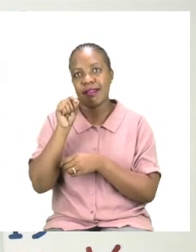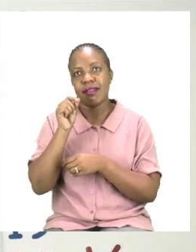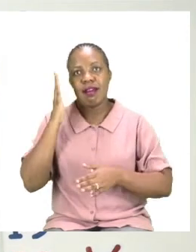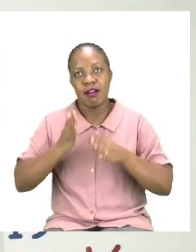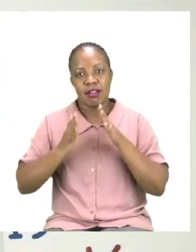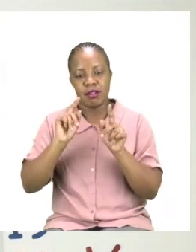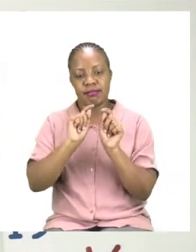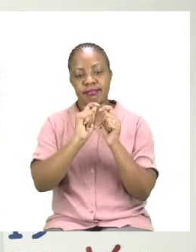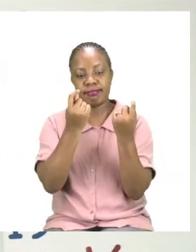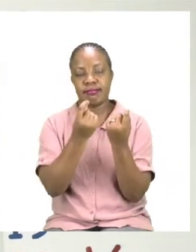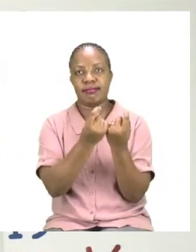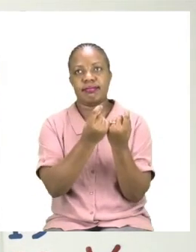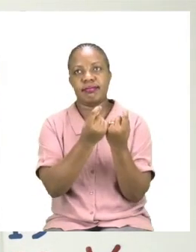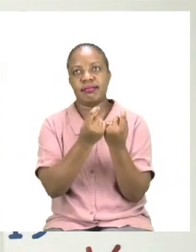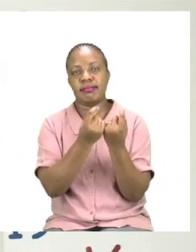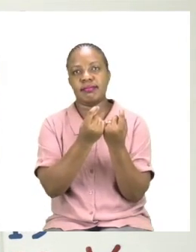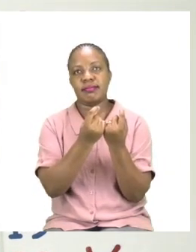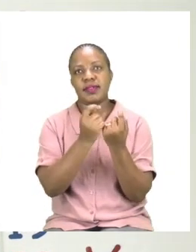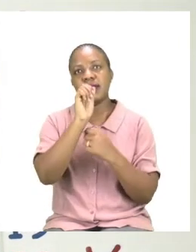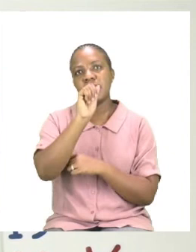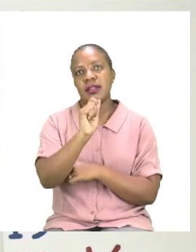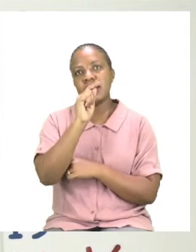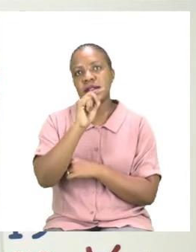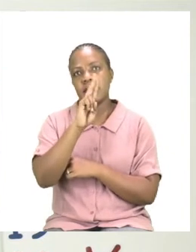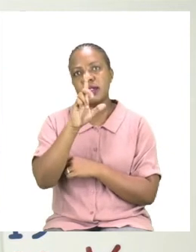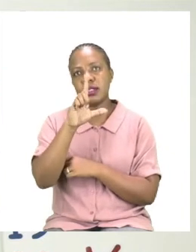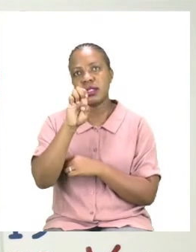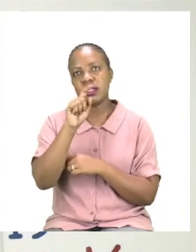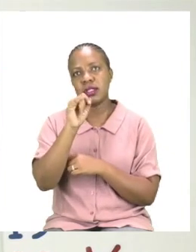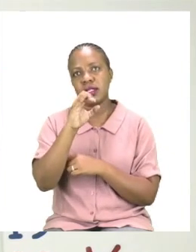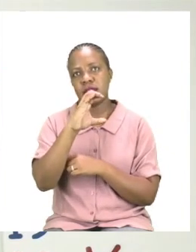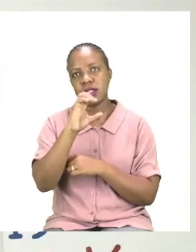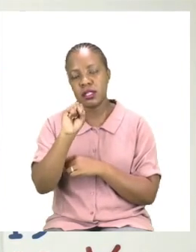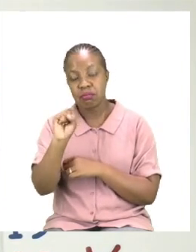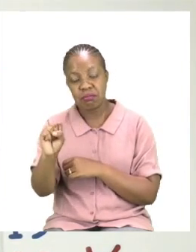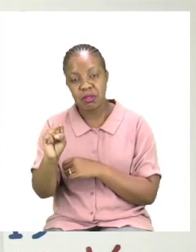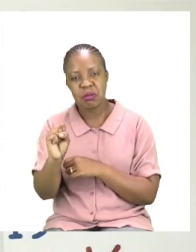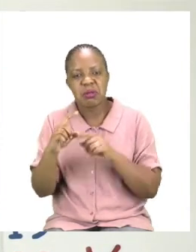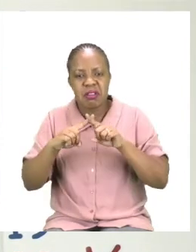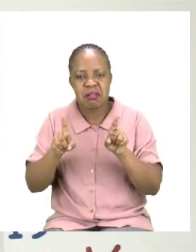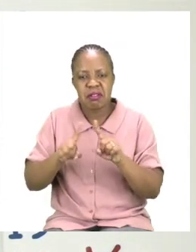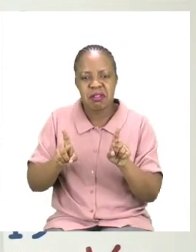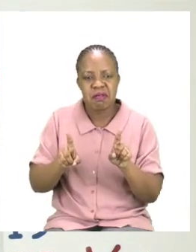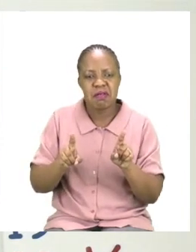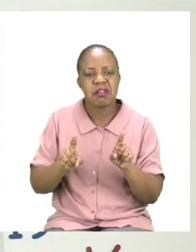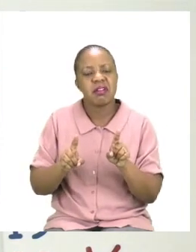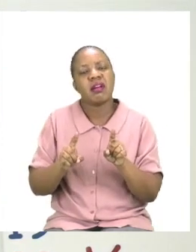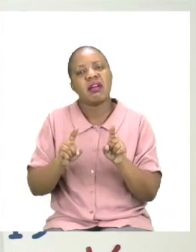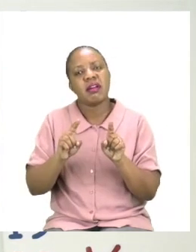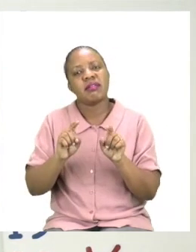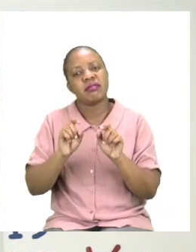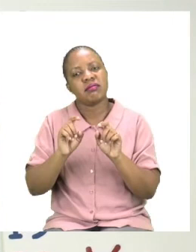is a sport that has many different events. Maybe Adam is a runner or maybe he's a jumper,